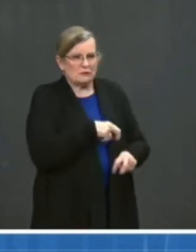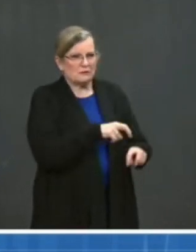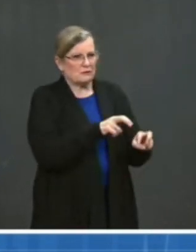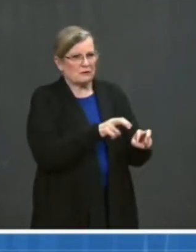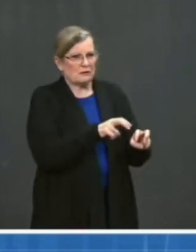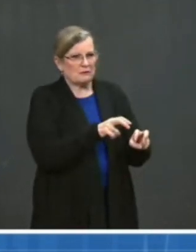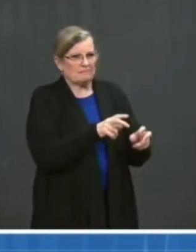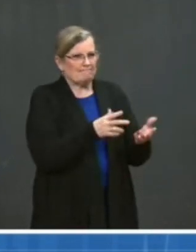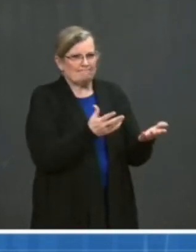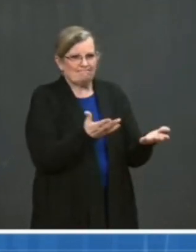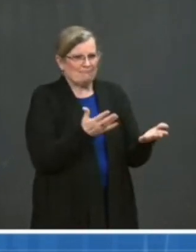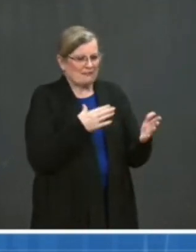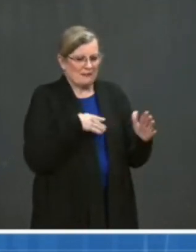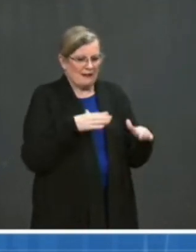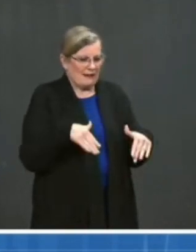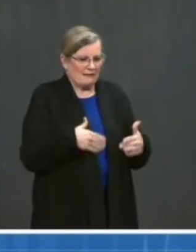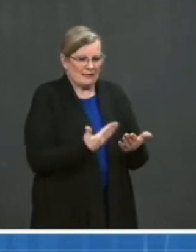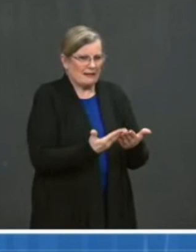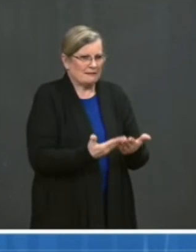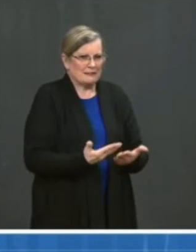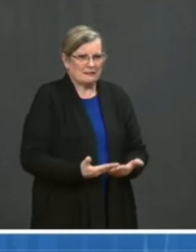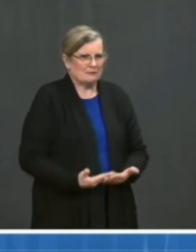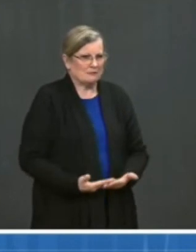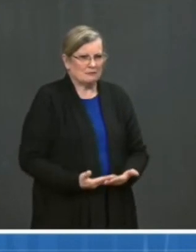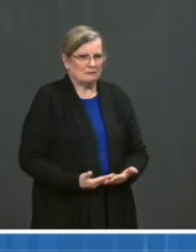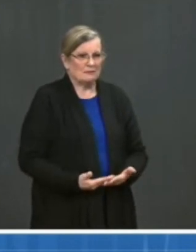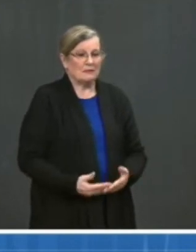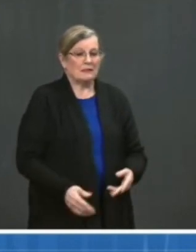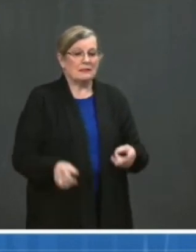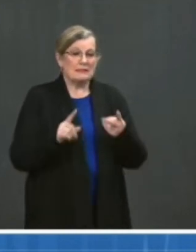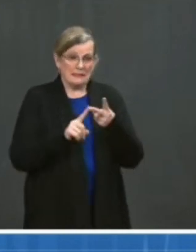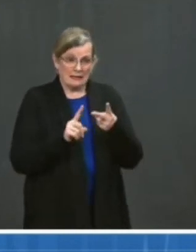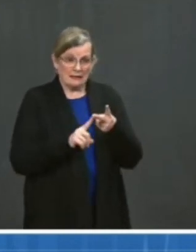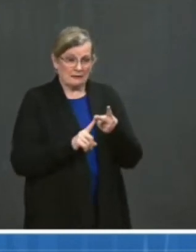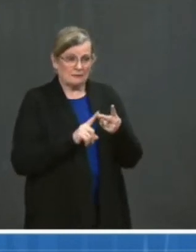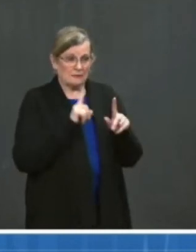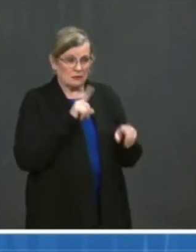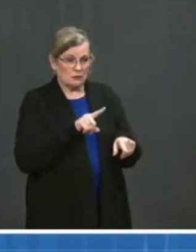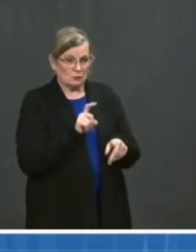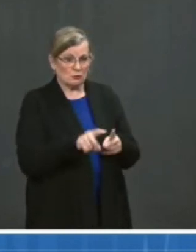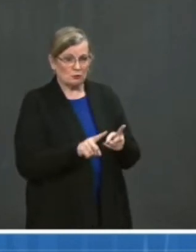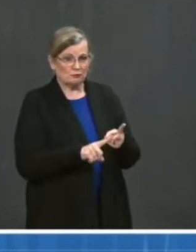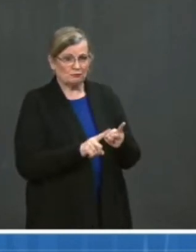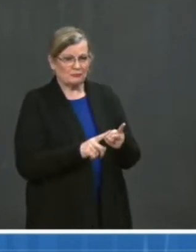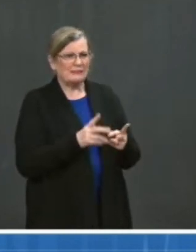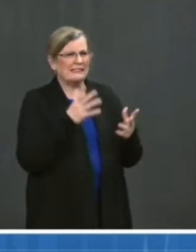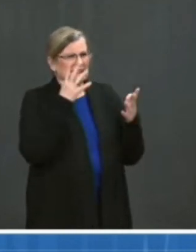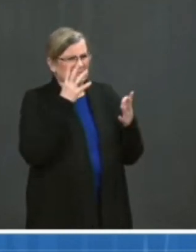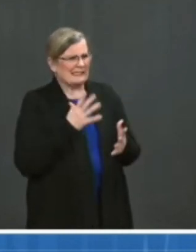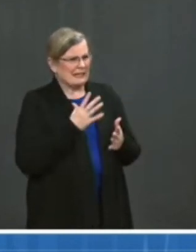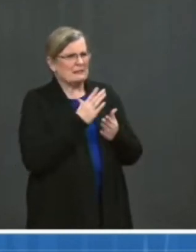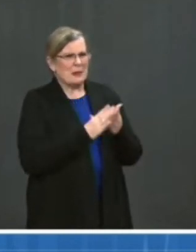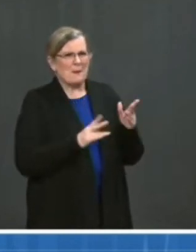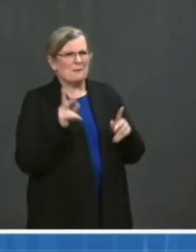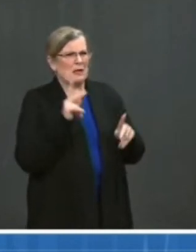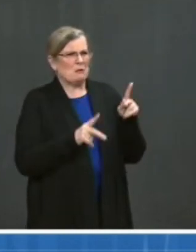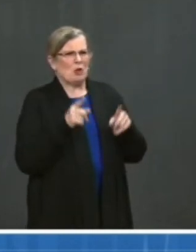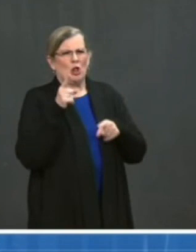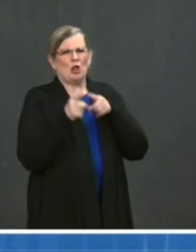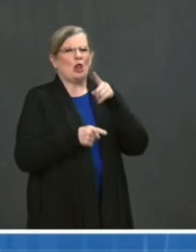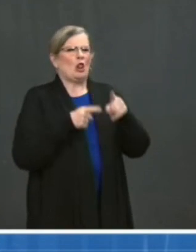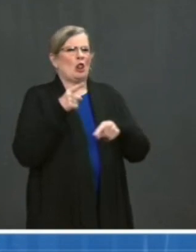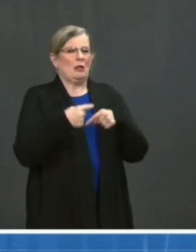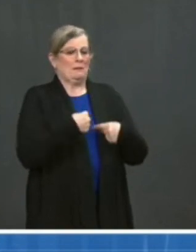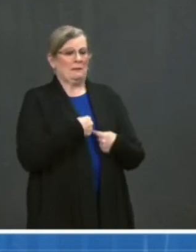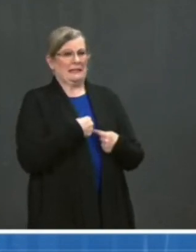With regard to your second question, you know, it's really unfortunate that there is that degree of vilification of me.